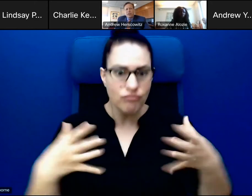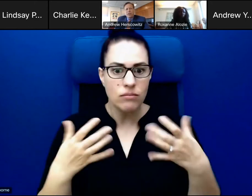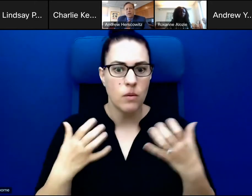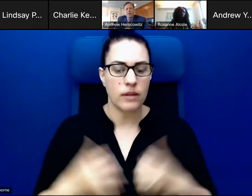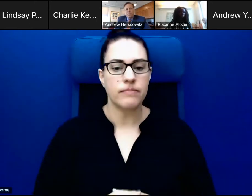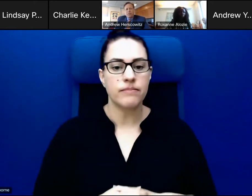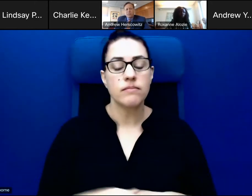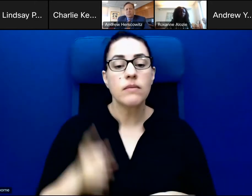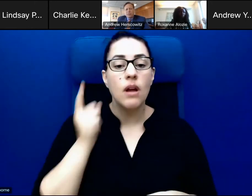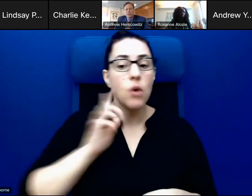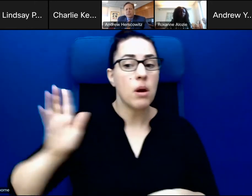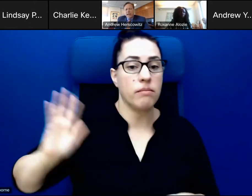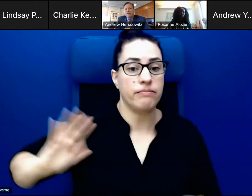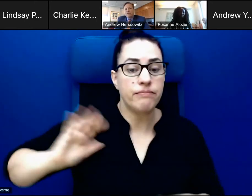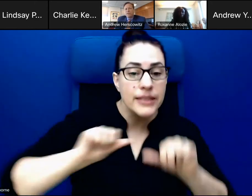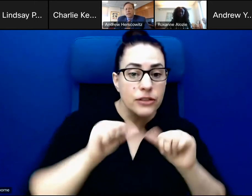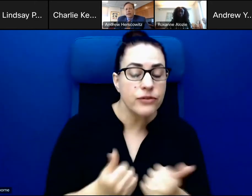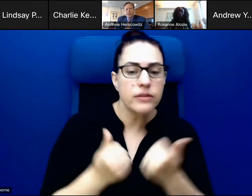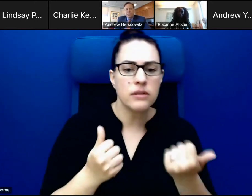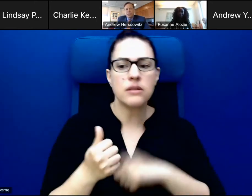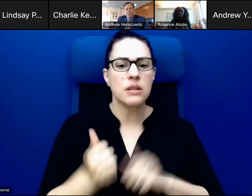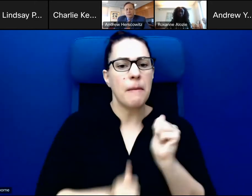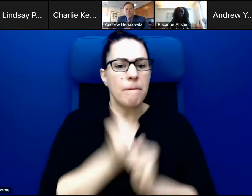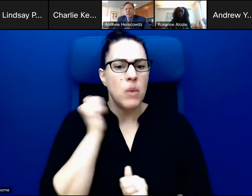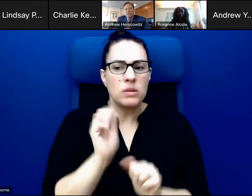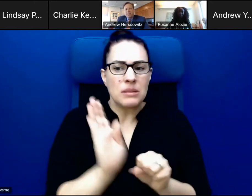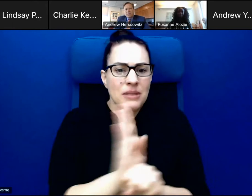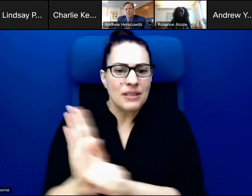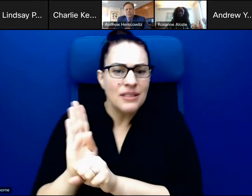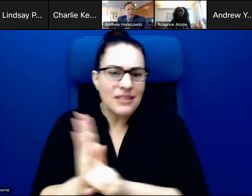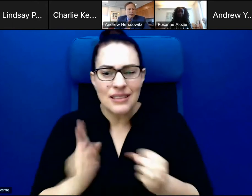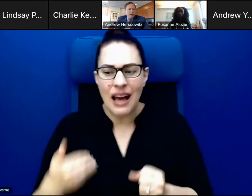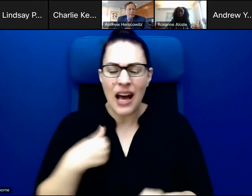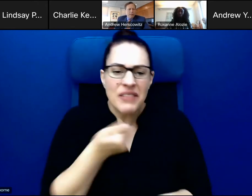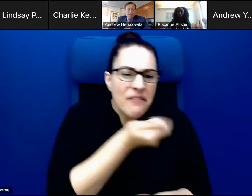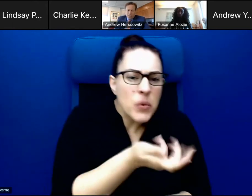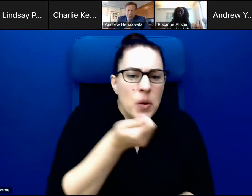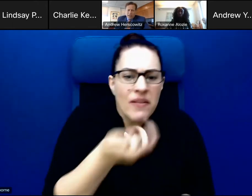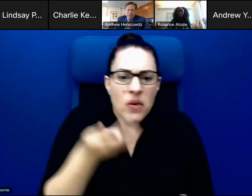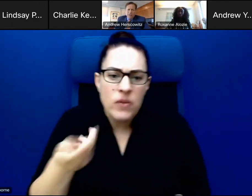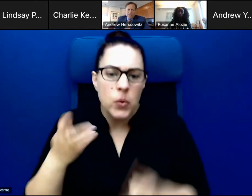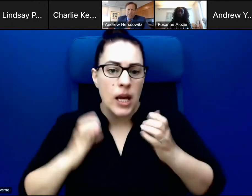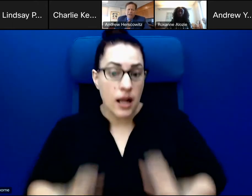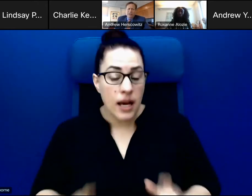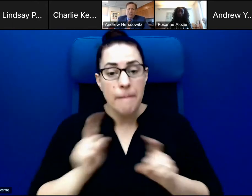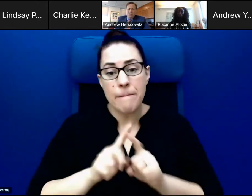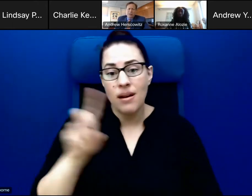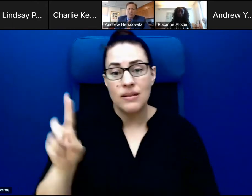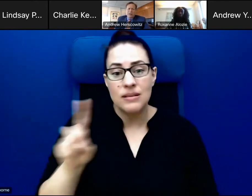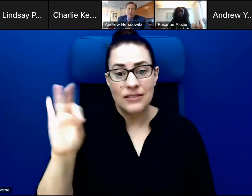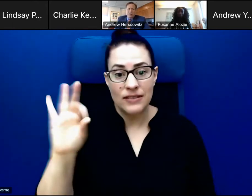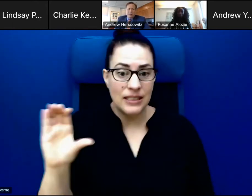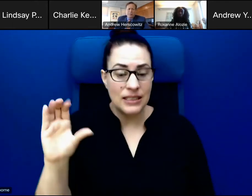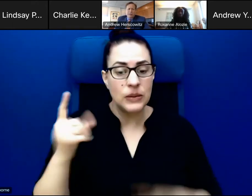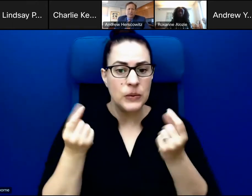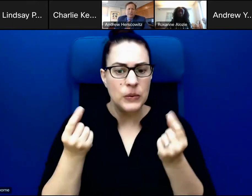majority of the business was with just a handful of clients. But with DFC, we've really attempted to significantly expand